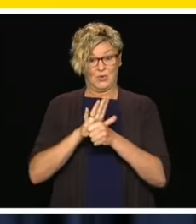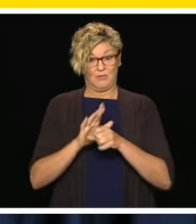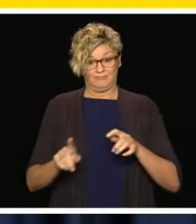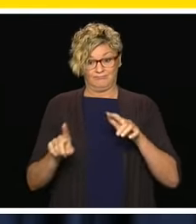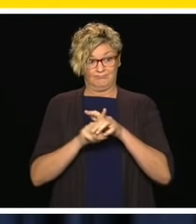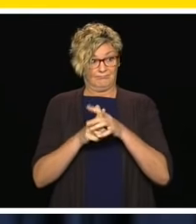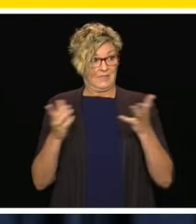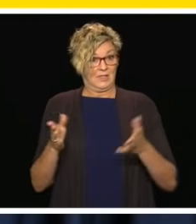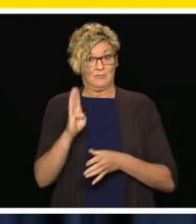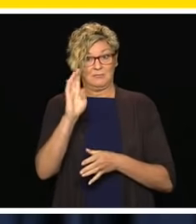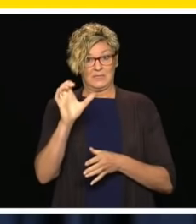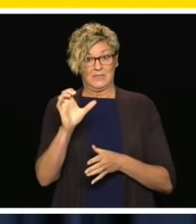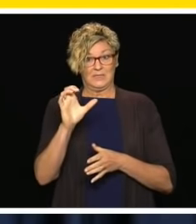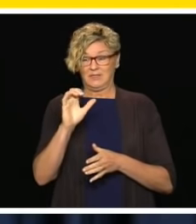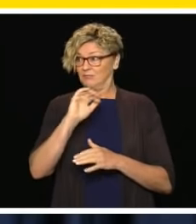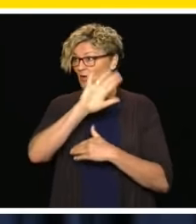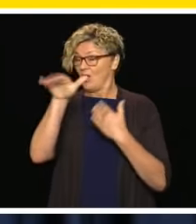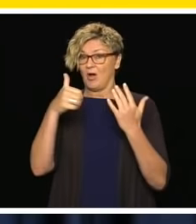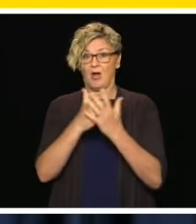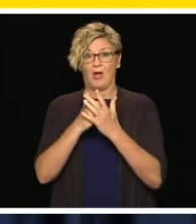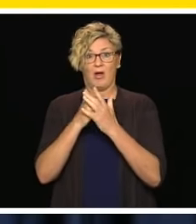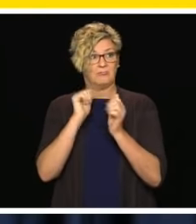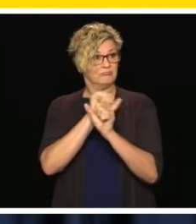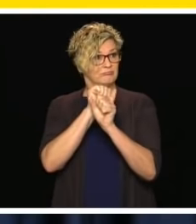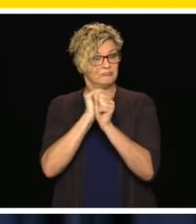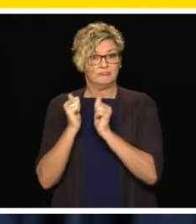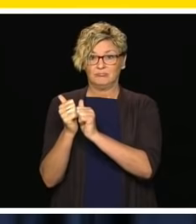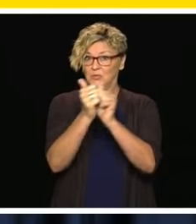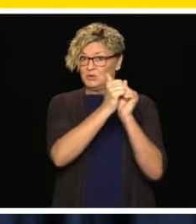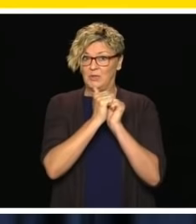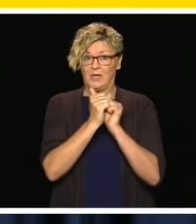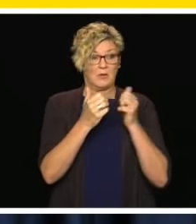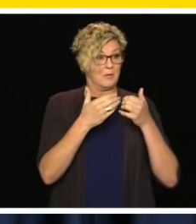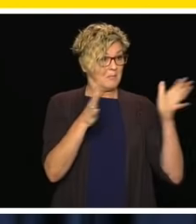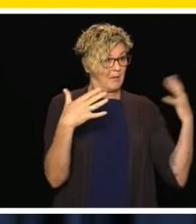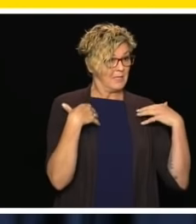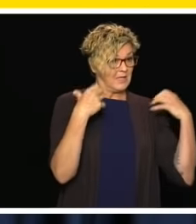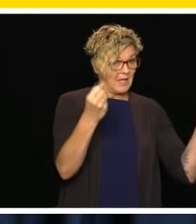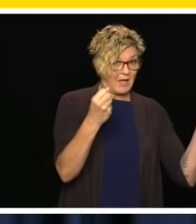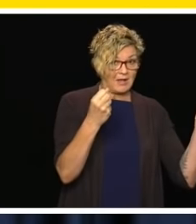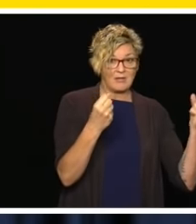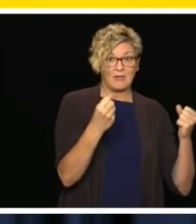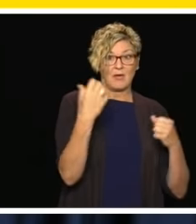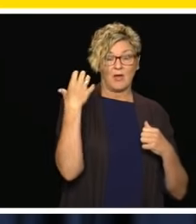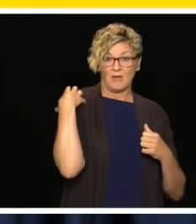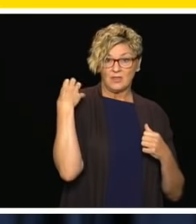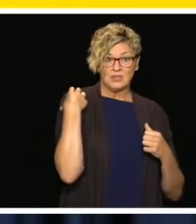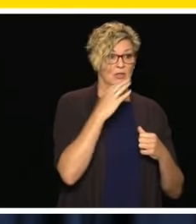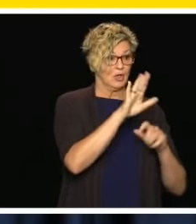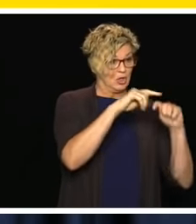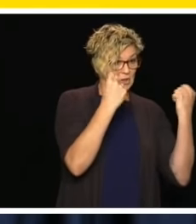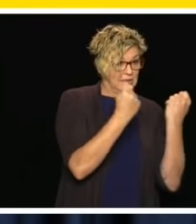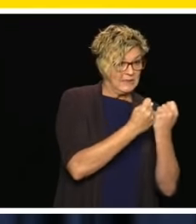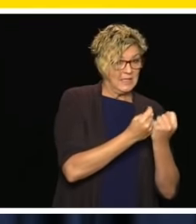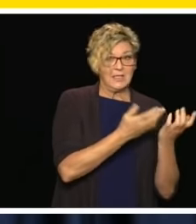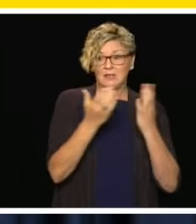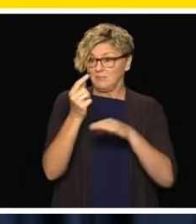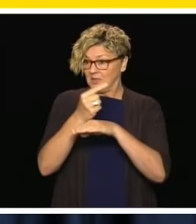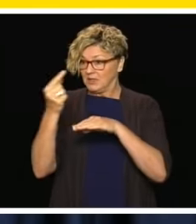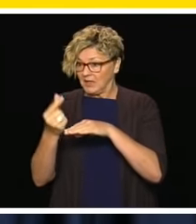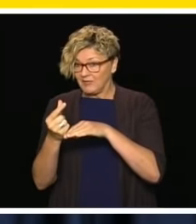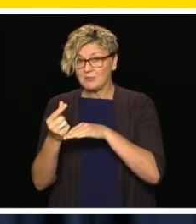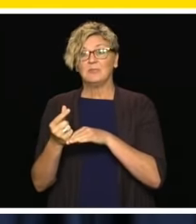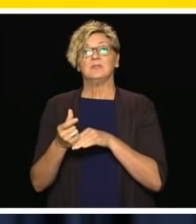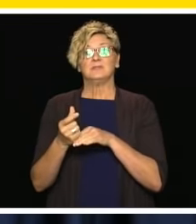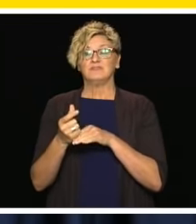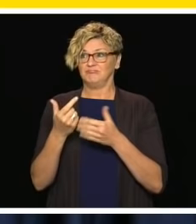We have all been working hard based on the guidance and direction from public health officers and Dr. Bonnie Henry and her team and our